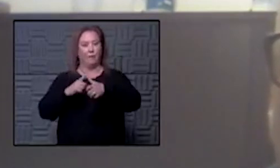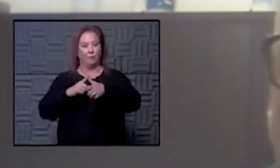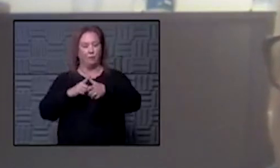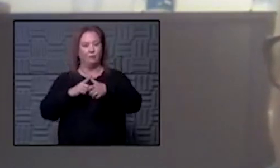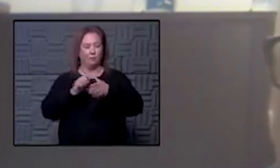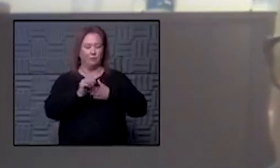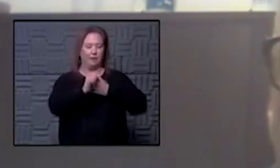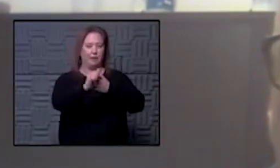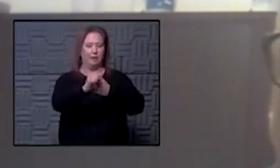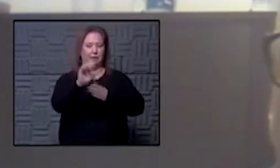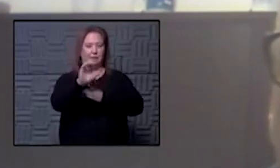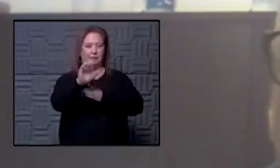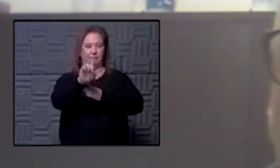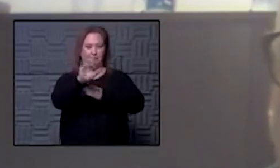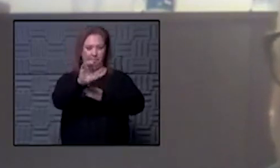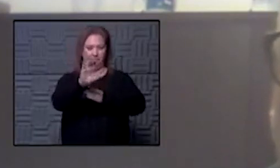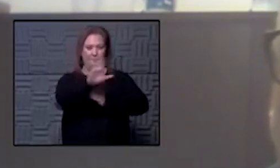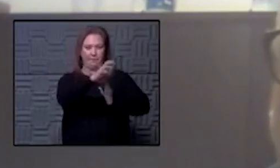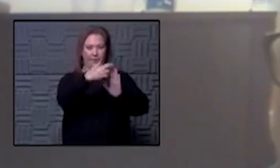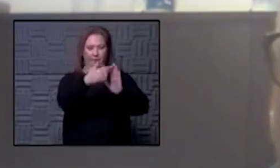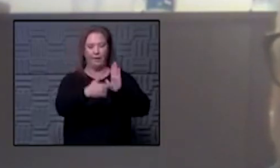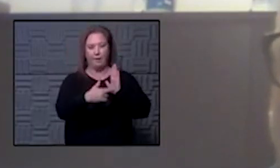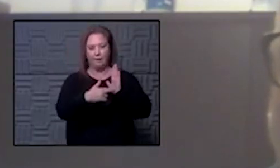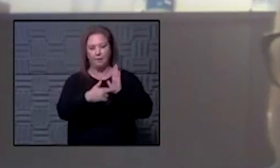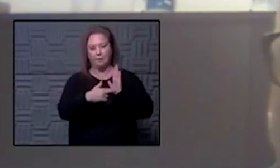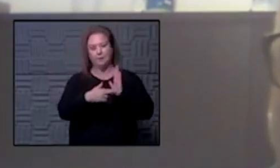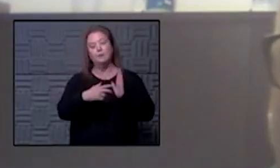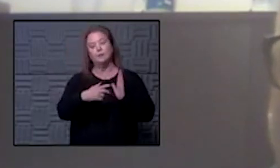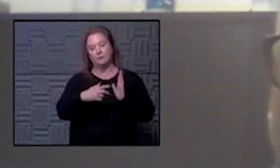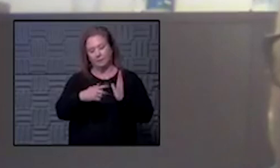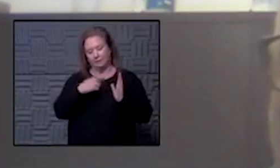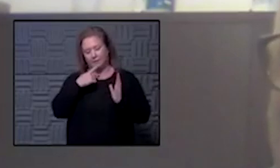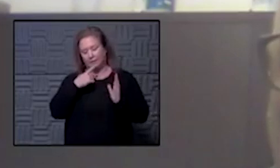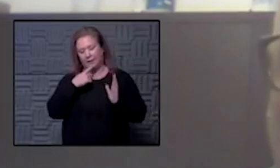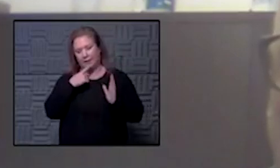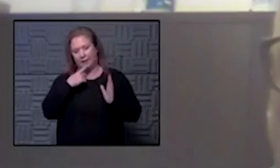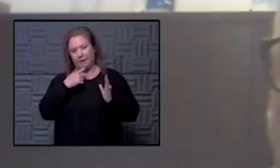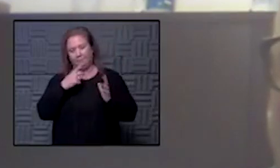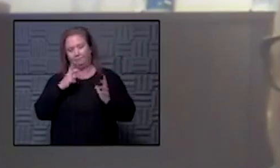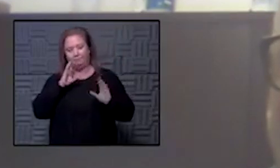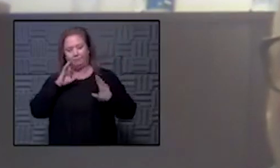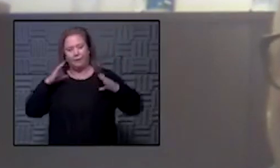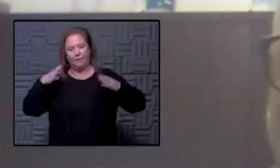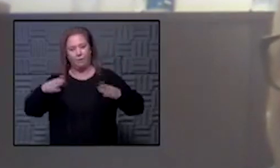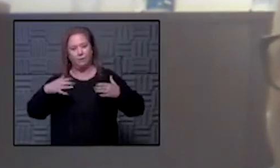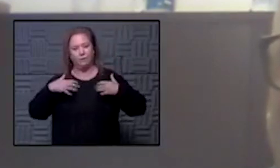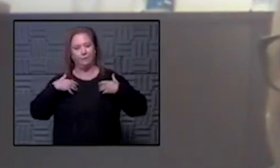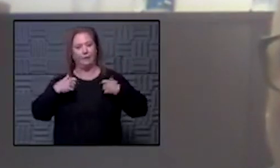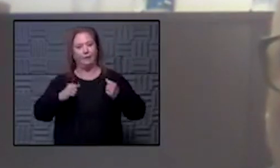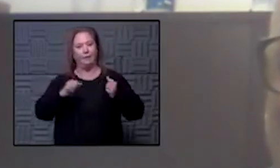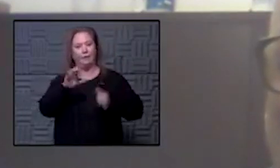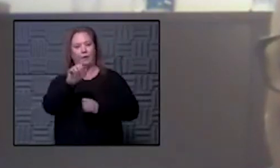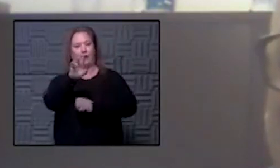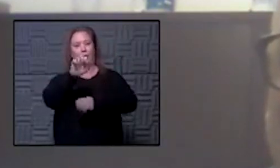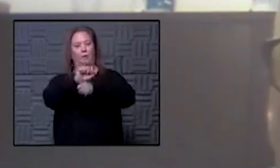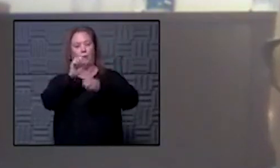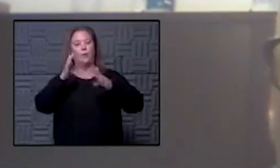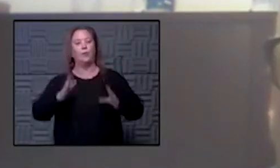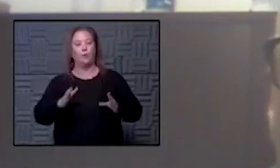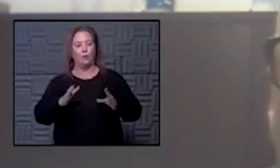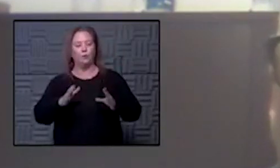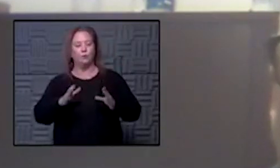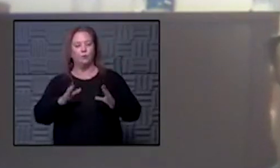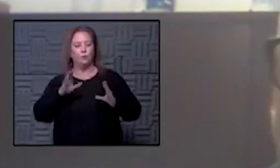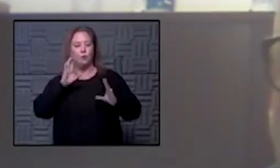guided by CDC to point those toward uh healthcare workers that are directly working with uh COVID